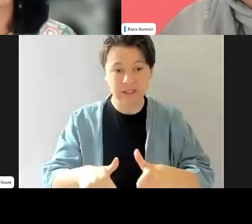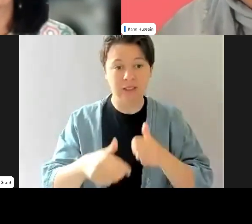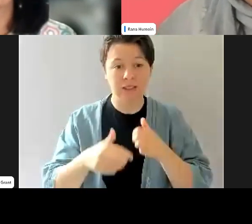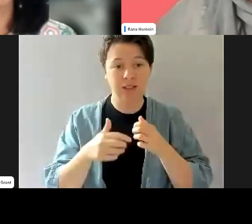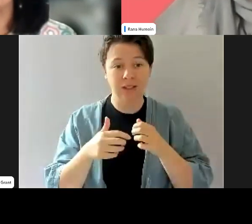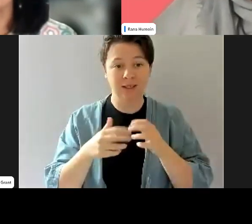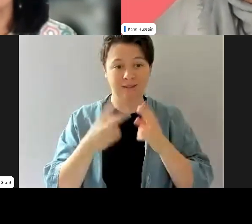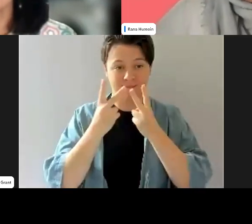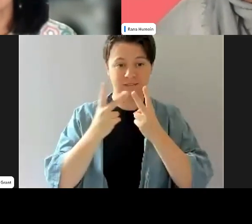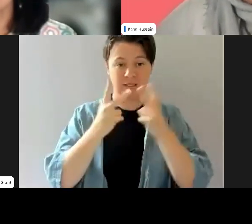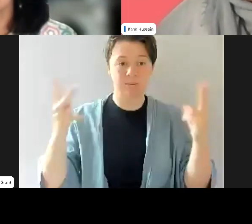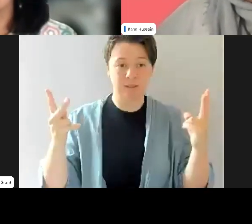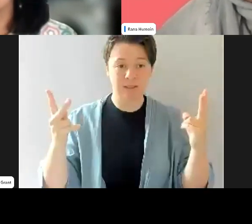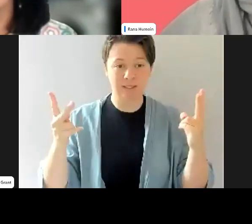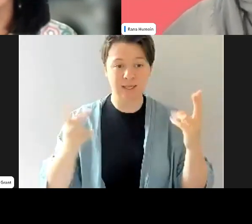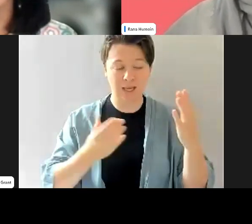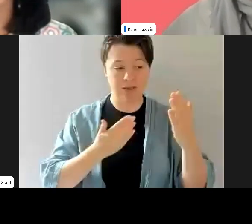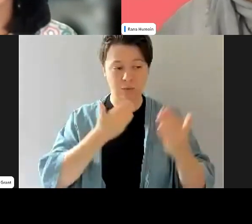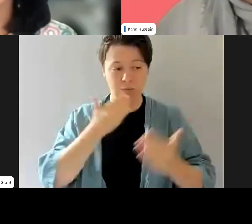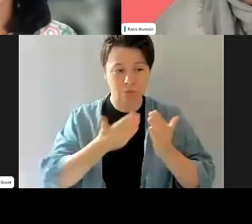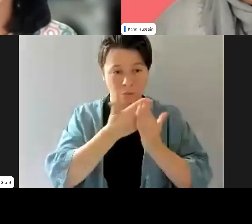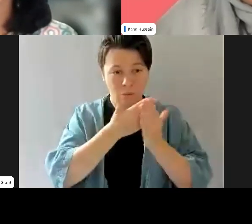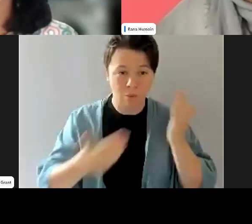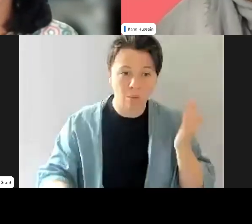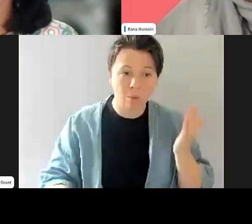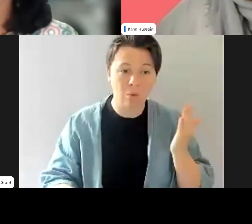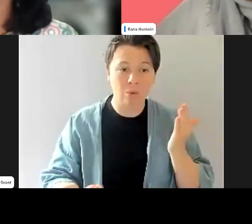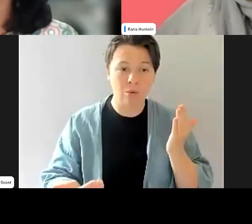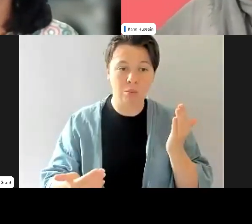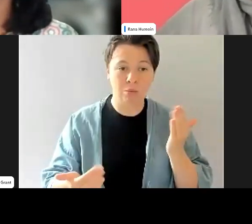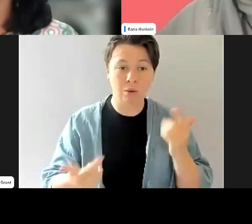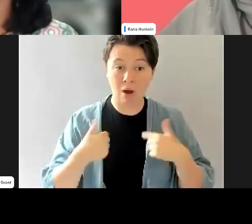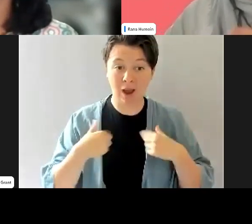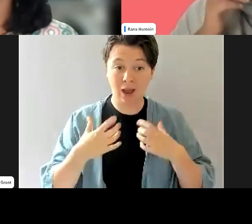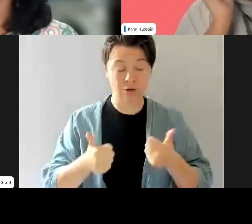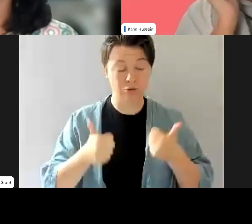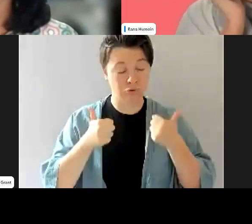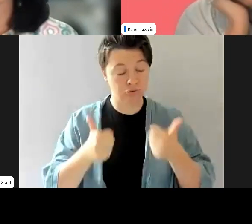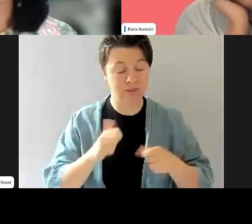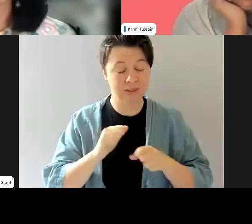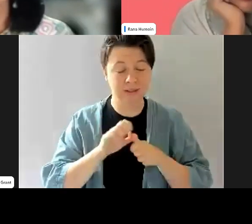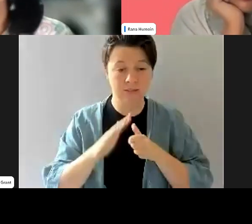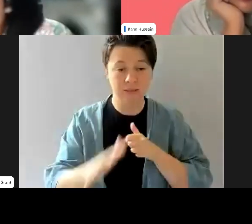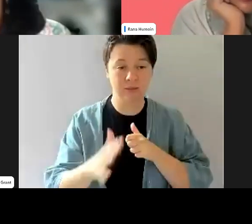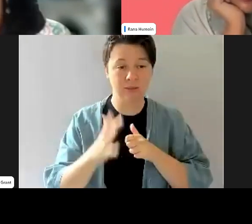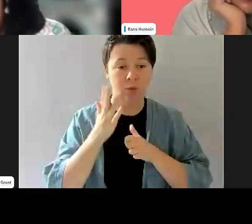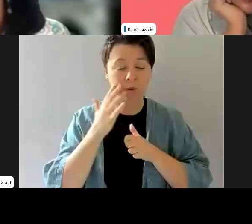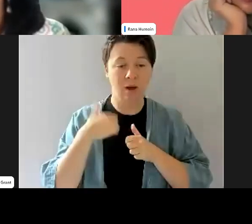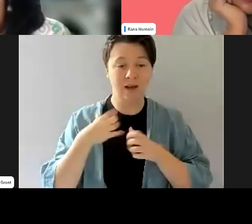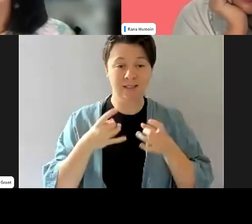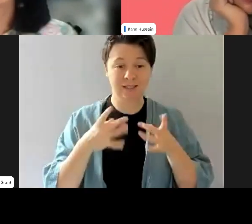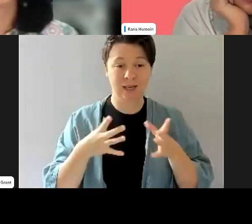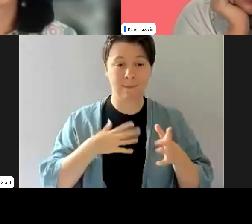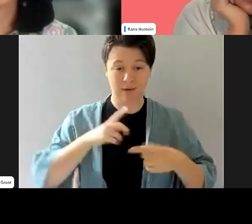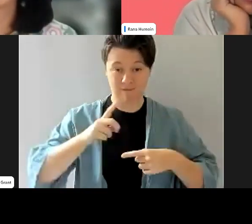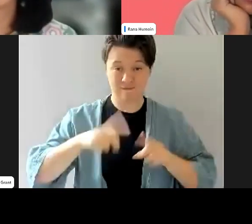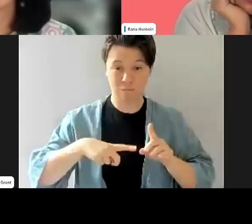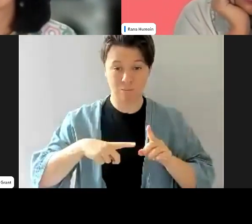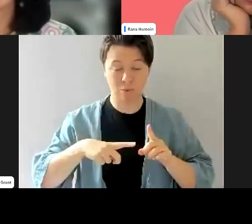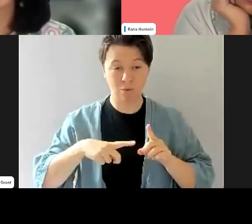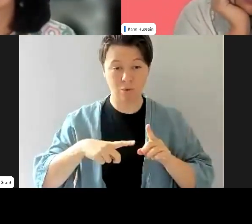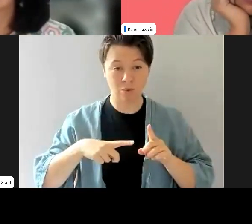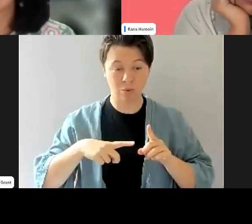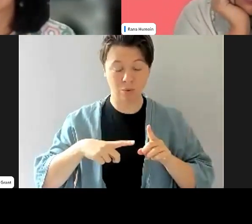that visibility and that storytelling. So I had a great experience, um, when I started my amateur football career, um,